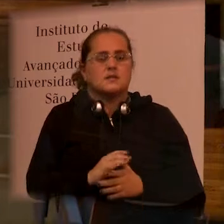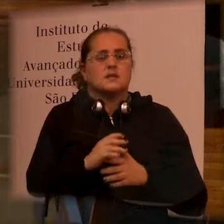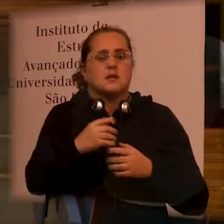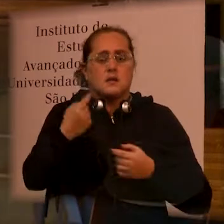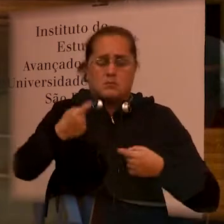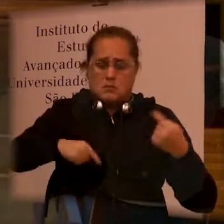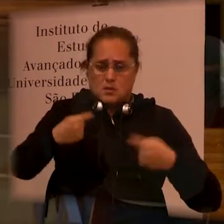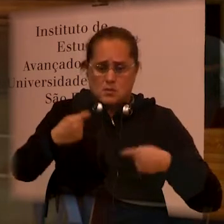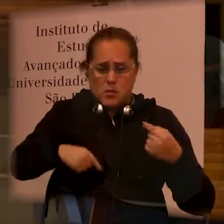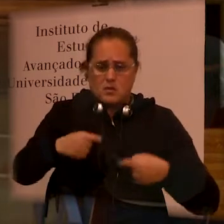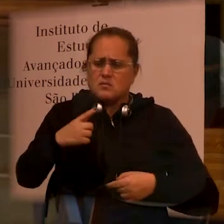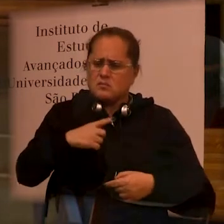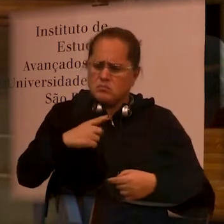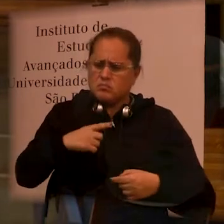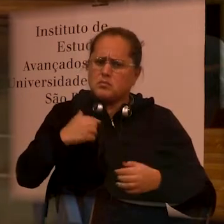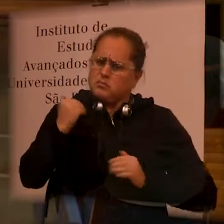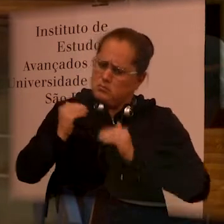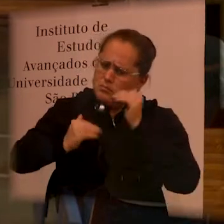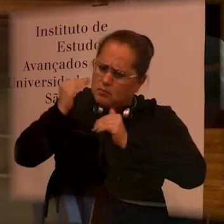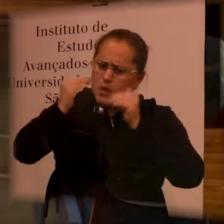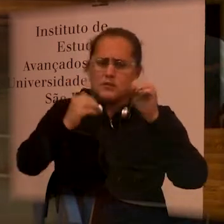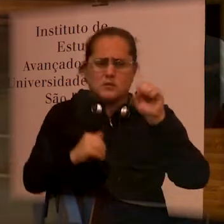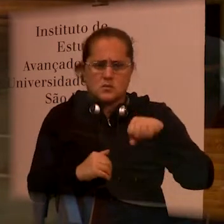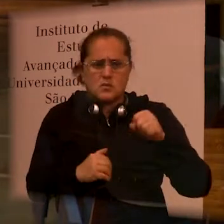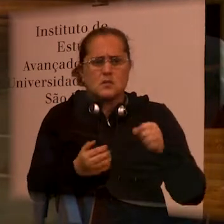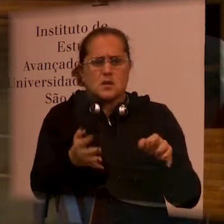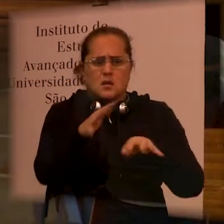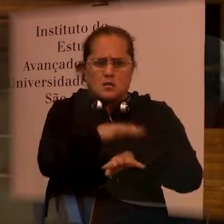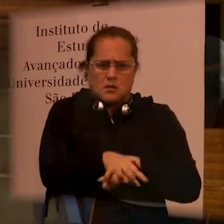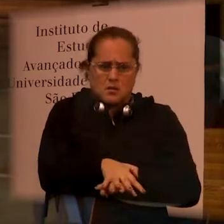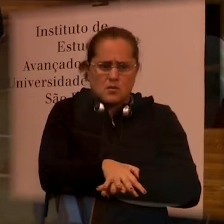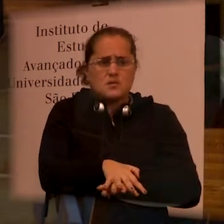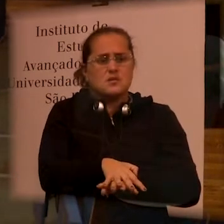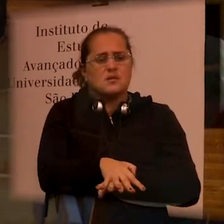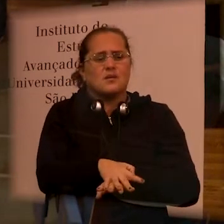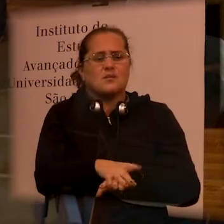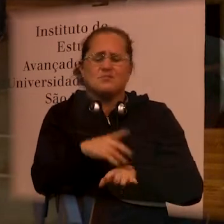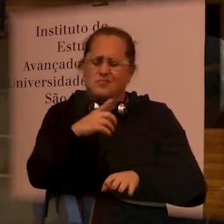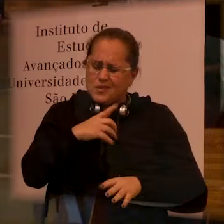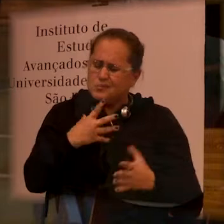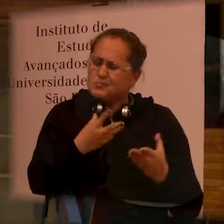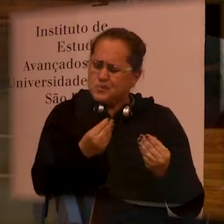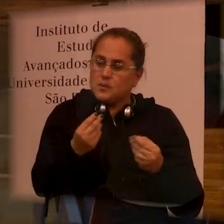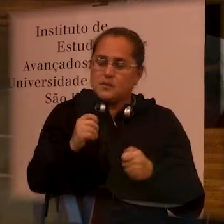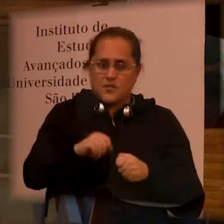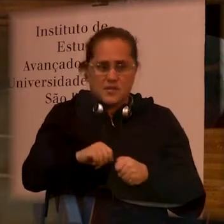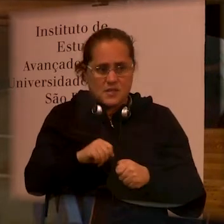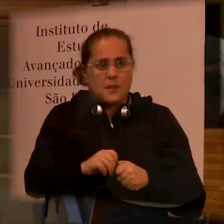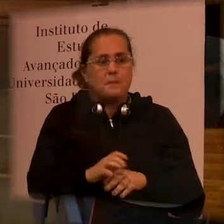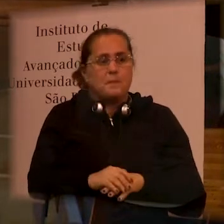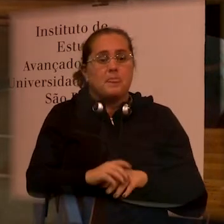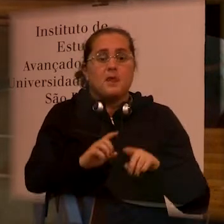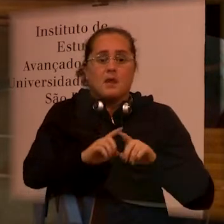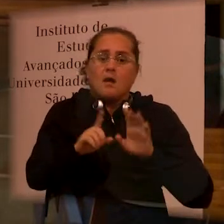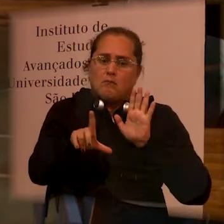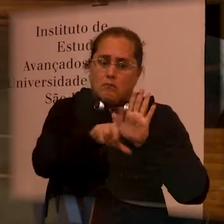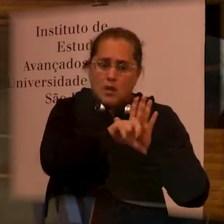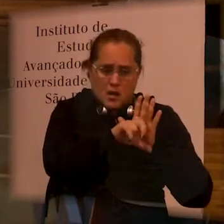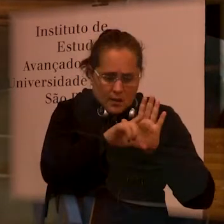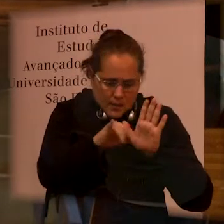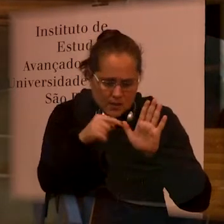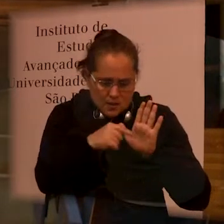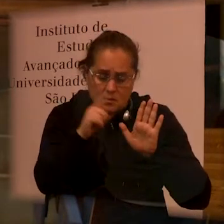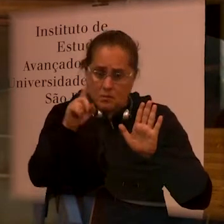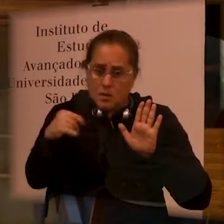our policies, we advanced a lot in the matter of inclusion, although we have to still do it, but in the cap of